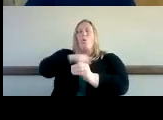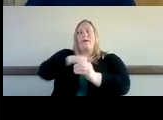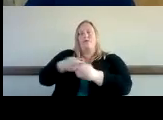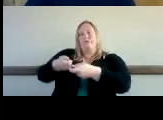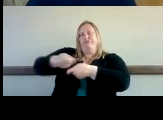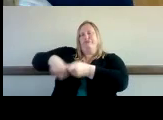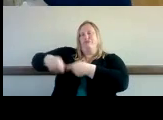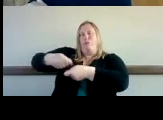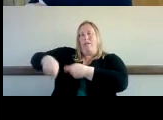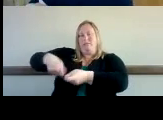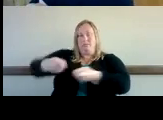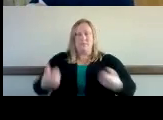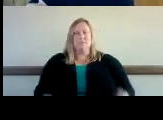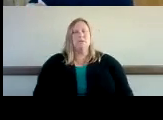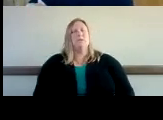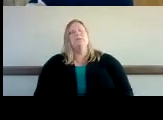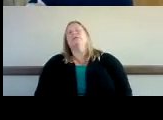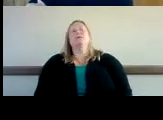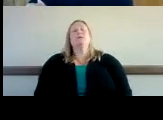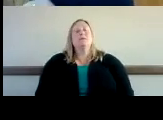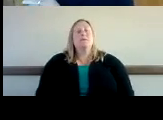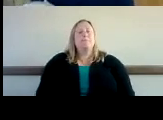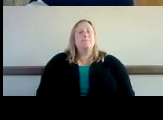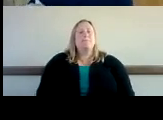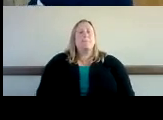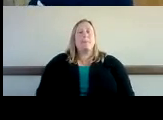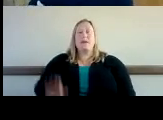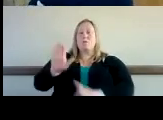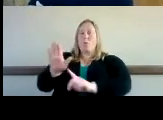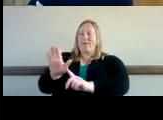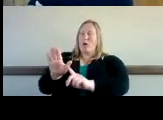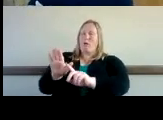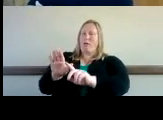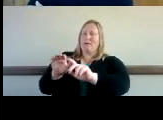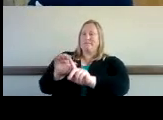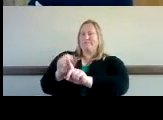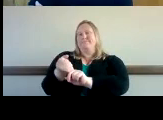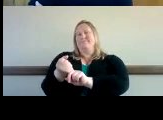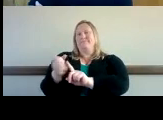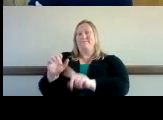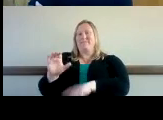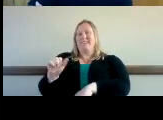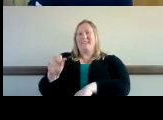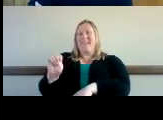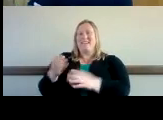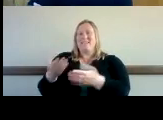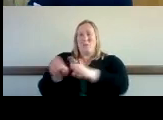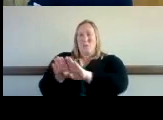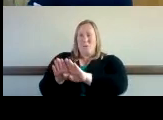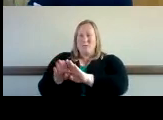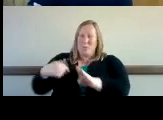the uh answer to the when does their case close we never close cases although